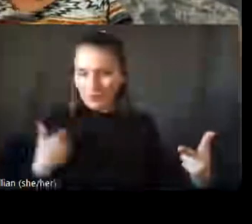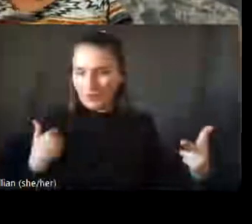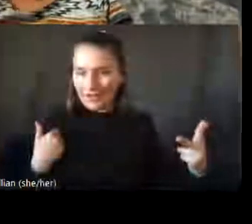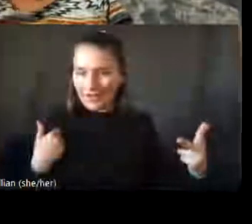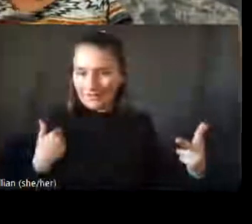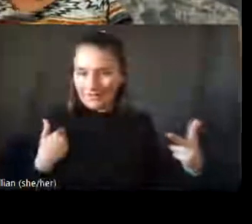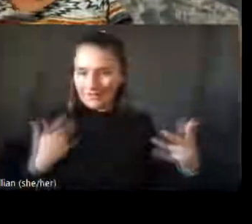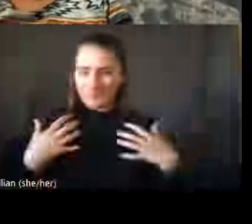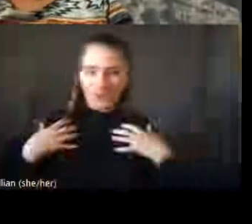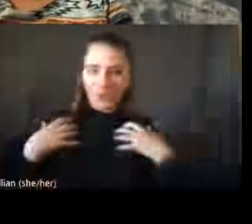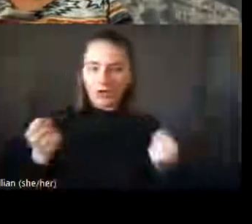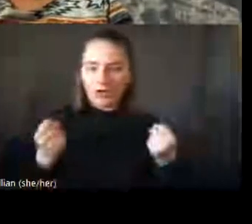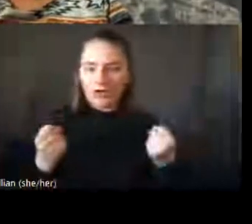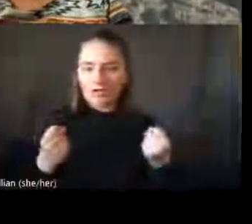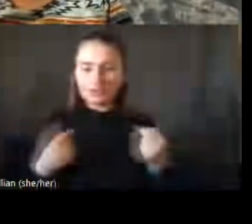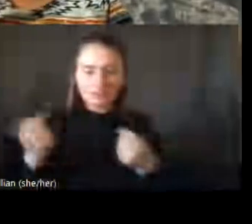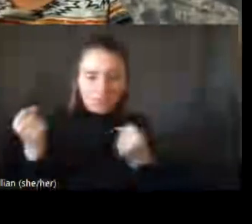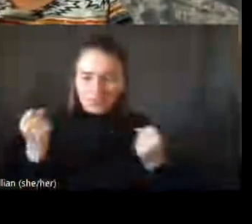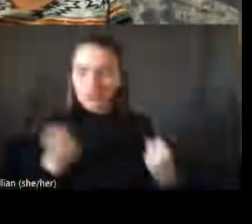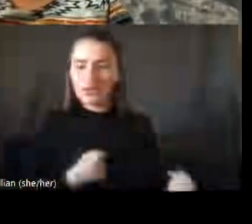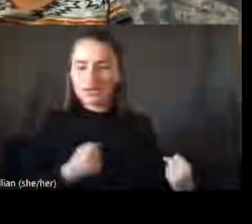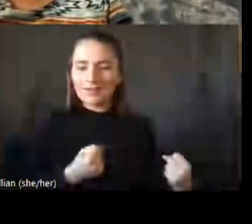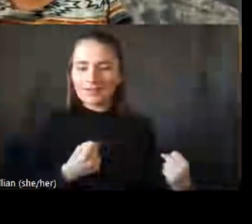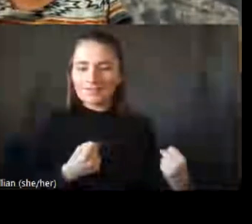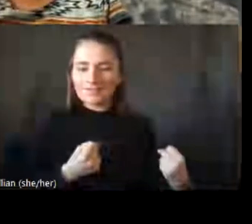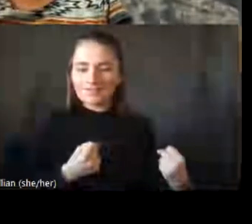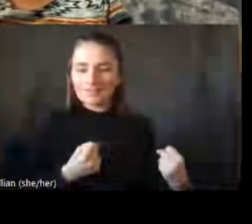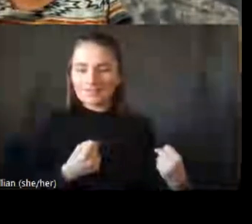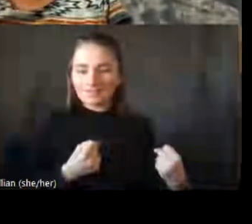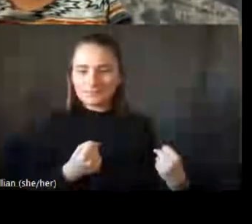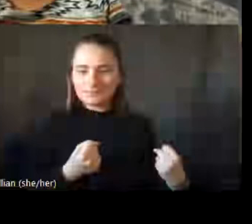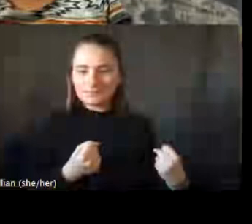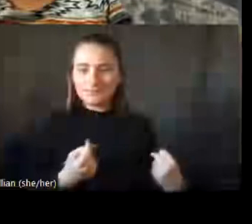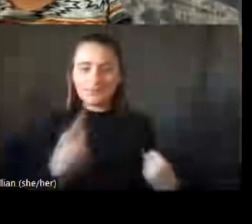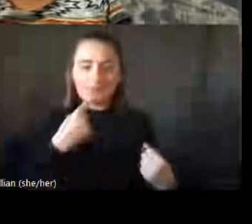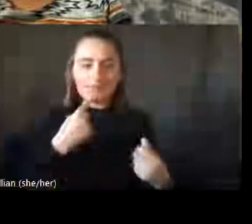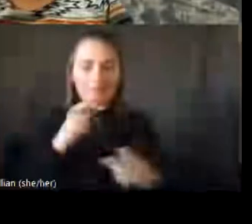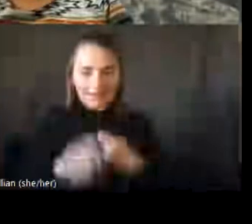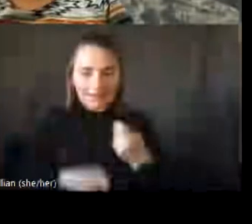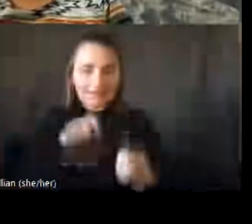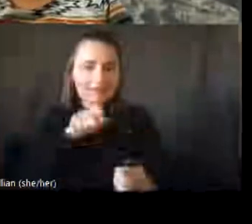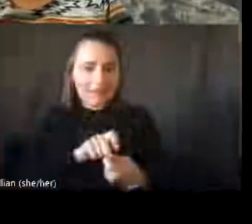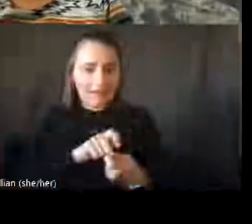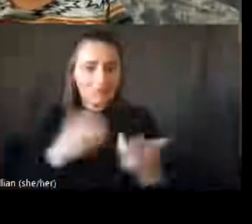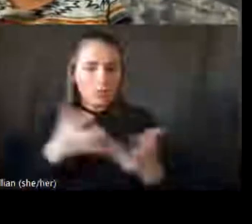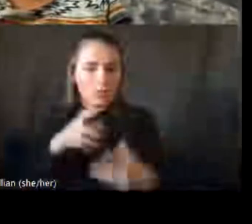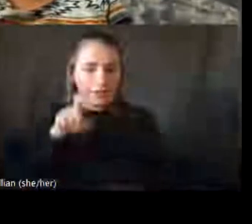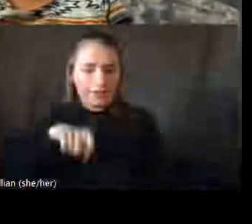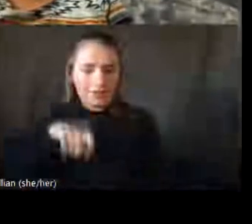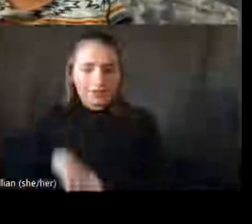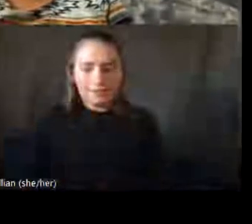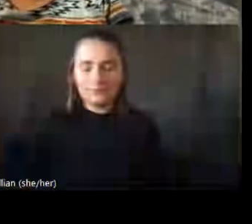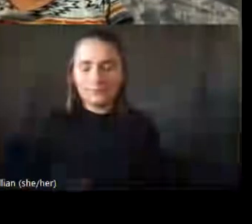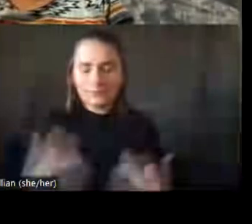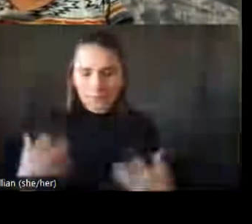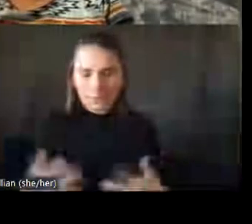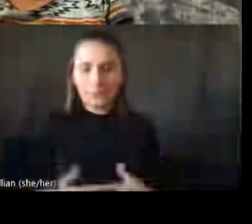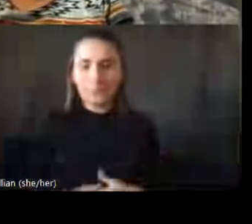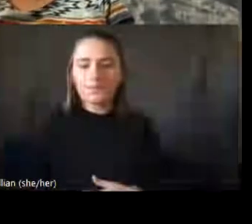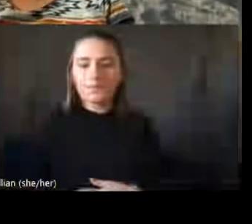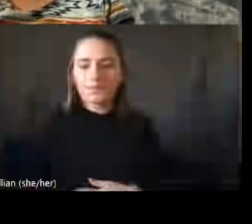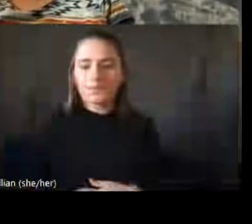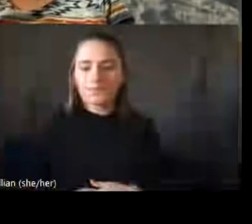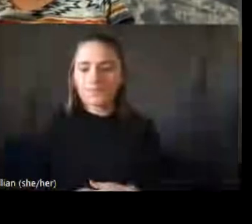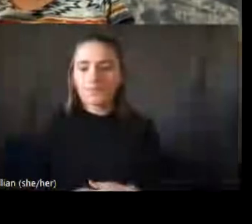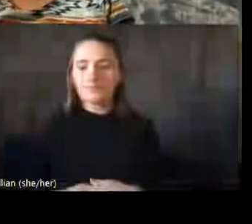courage or they don't have the strength to say what their real needs are. And I